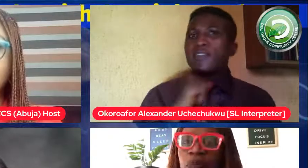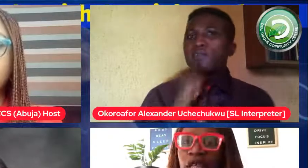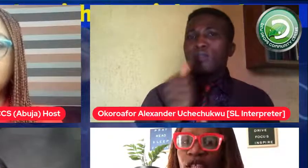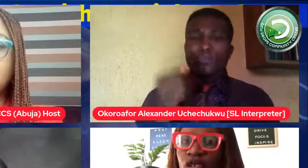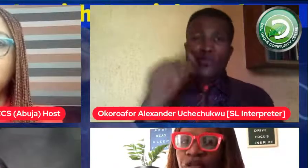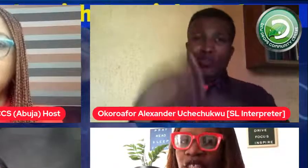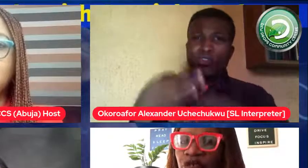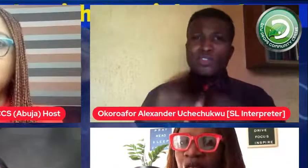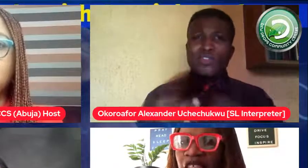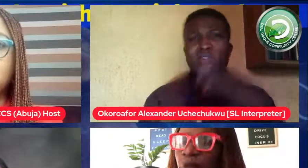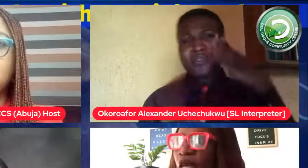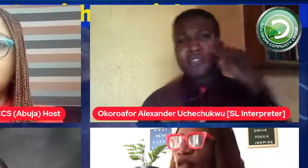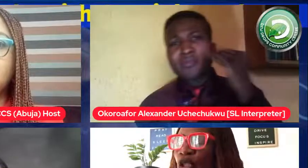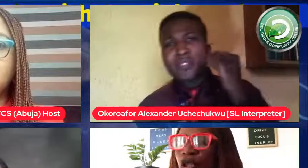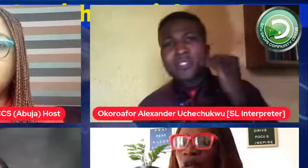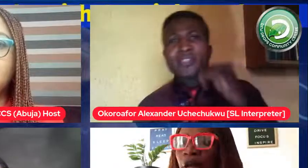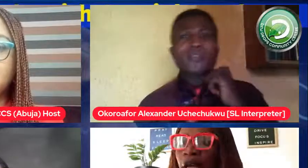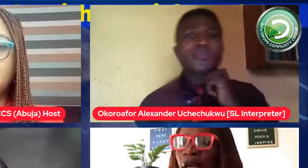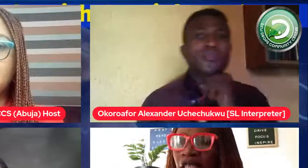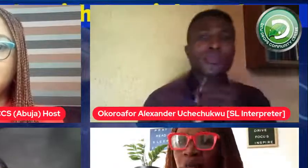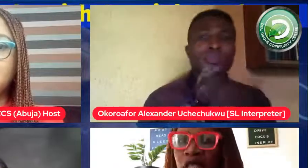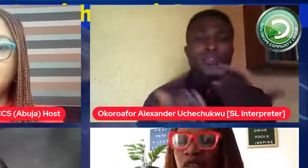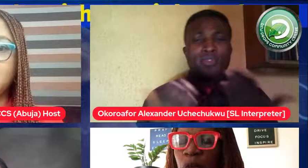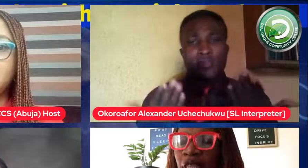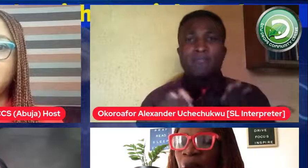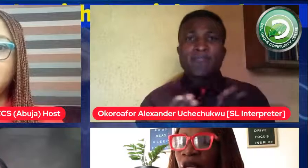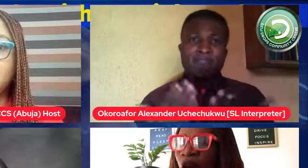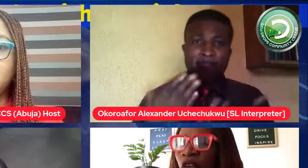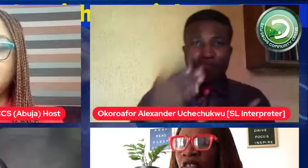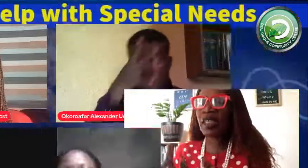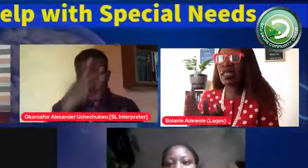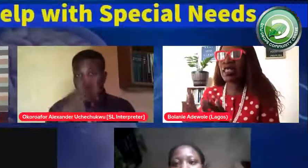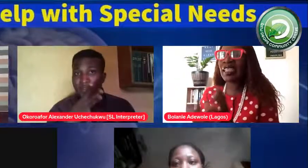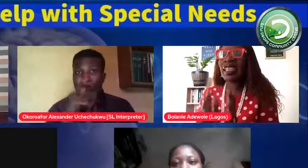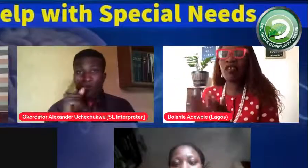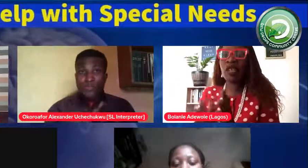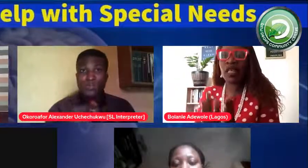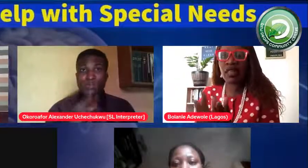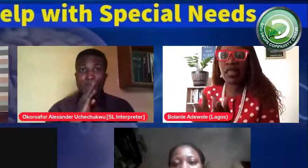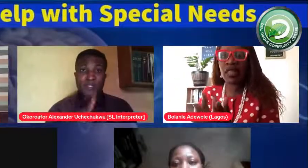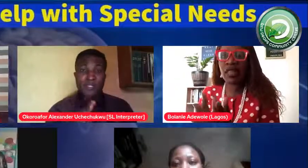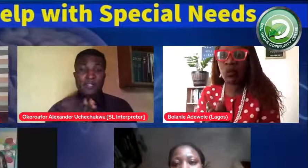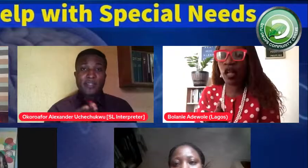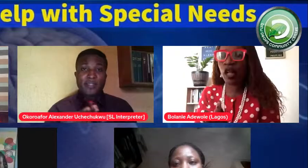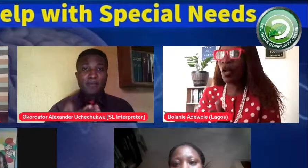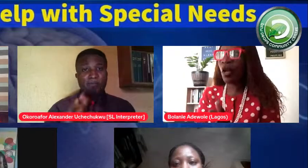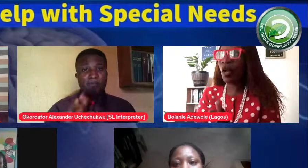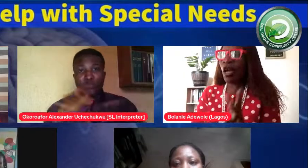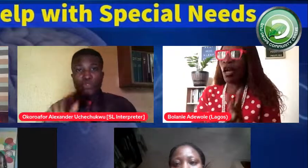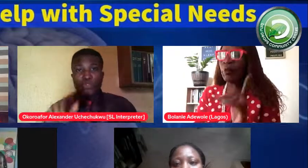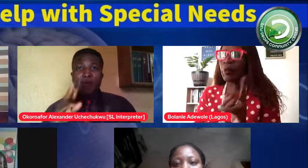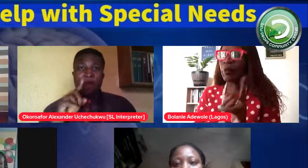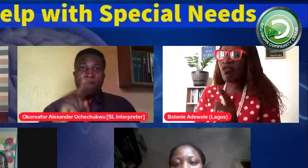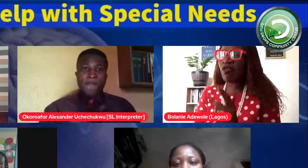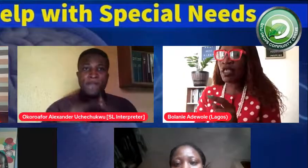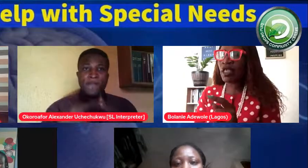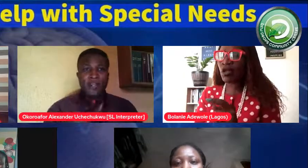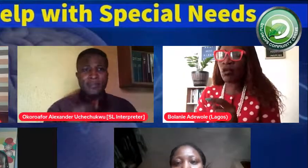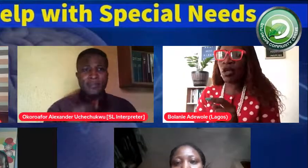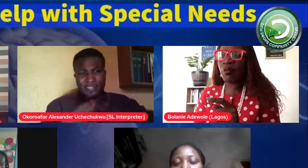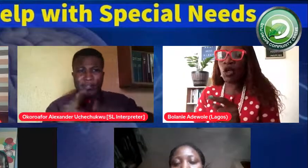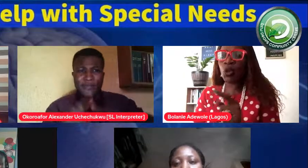to be their children's friends be able to express themselves with them and all of these things these are definitely things that would help coming